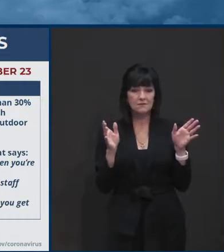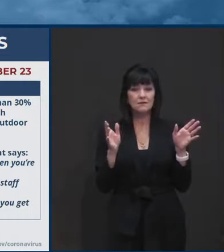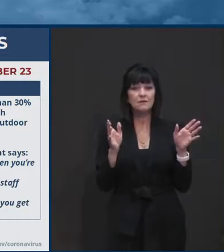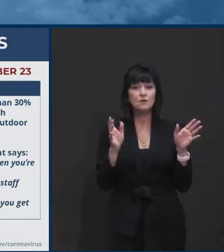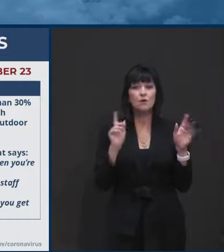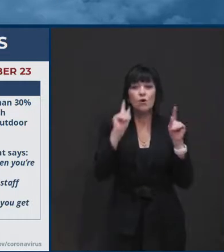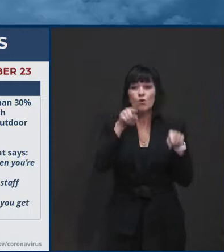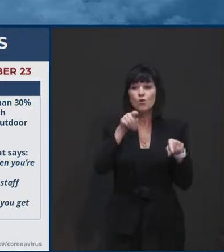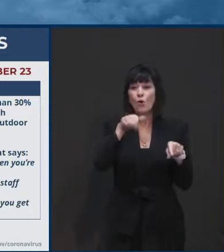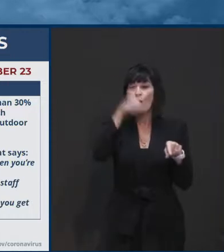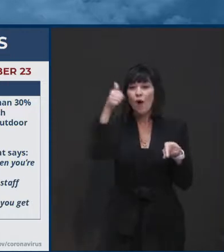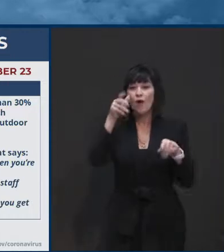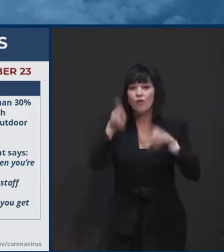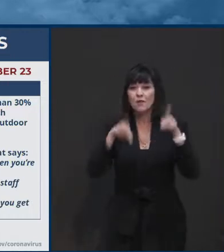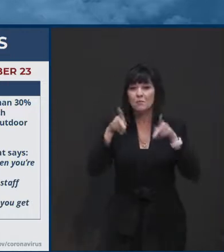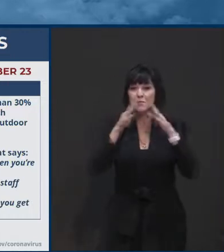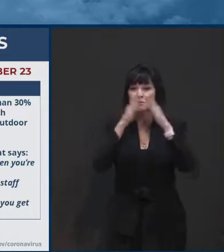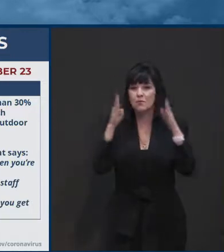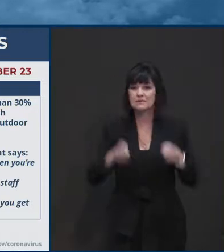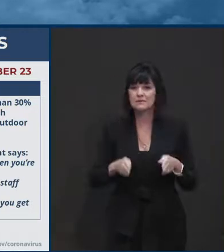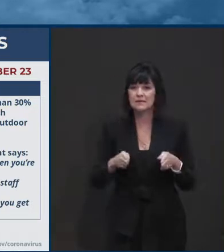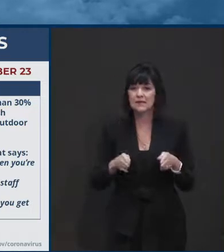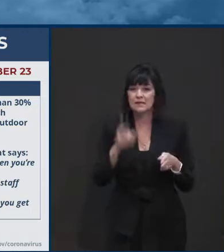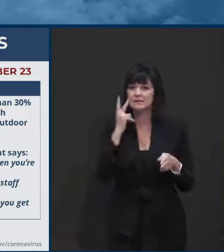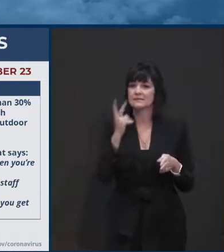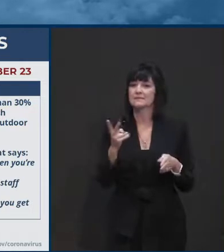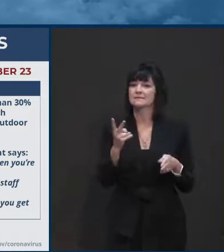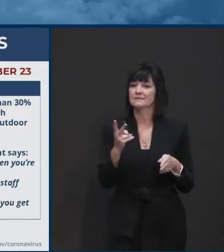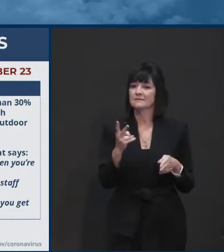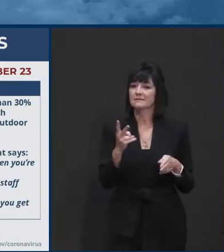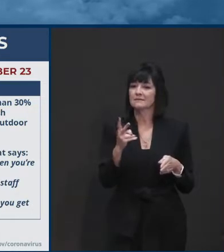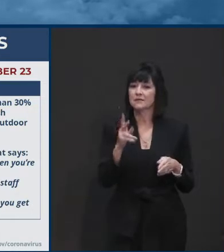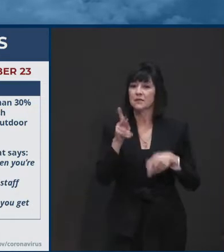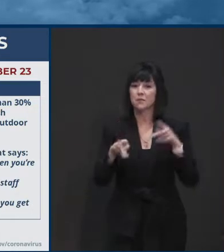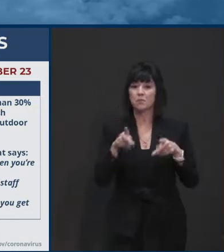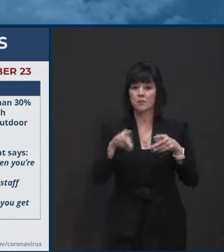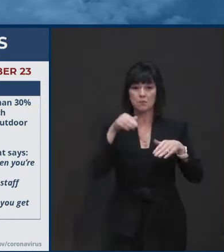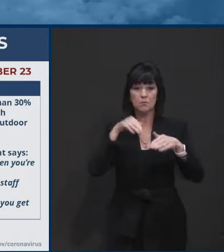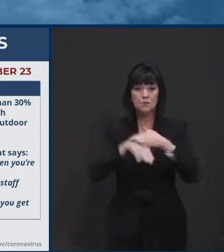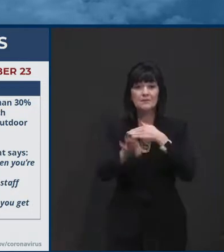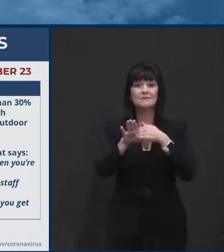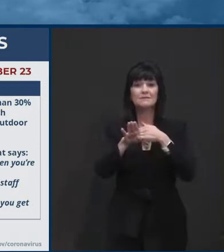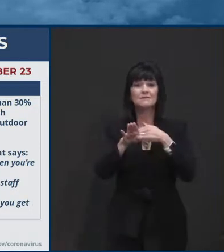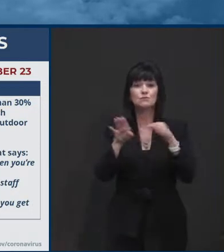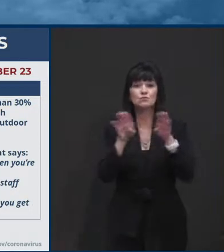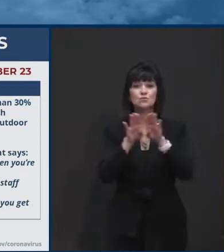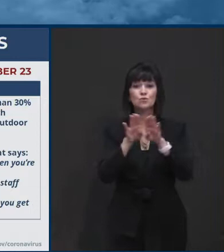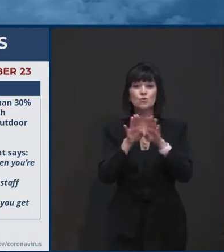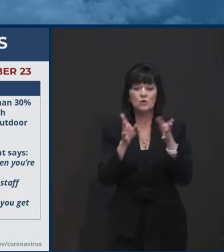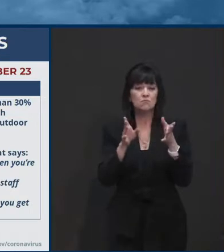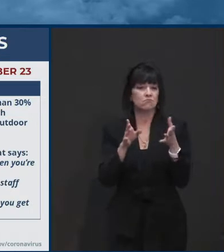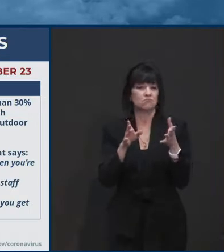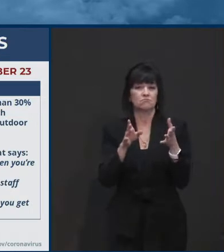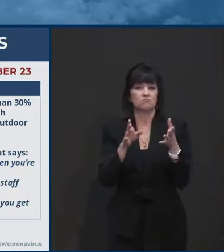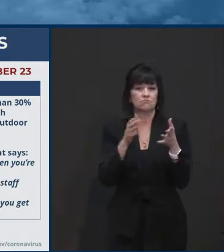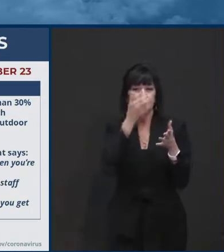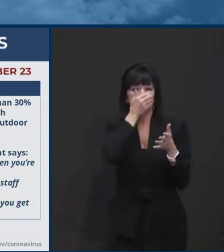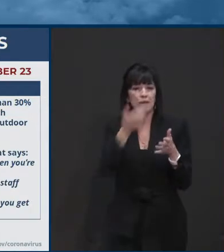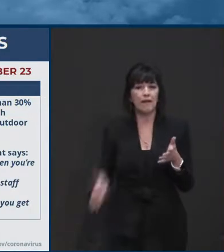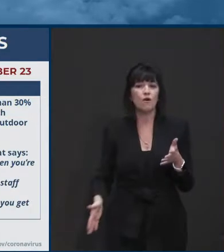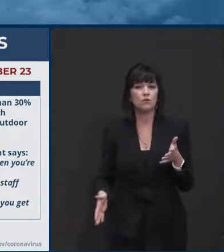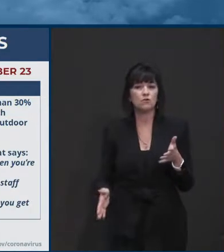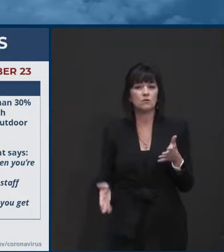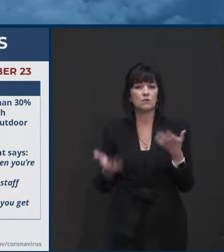indoor venues. And so there's a distinction there that's a really important one, because one of the things that, that we know is that masks